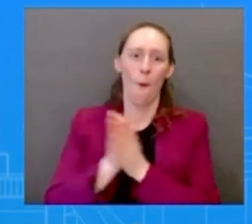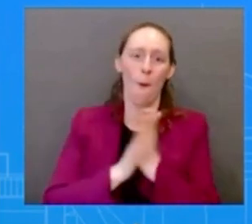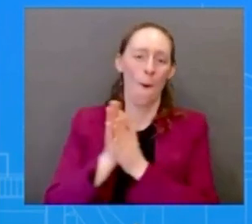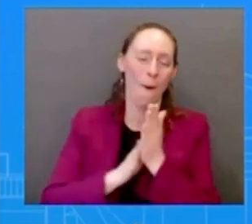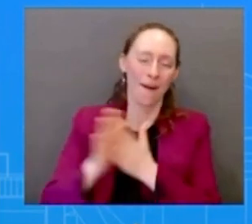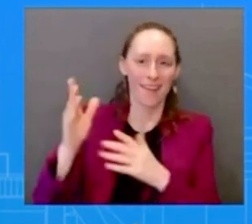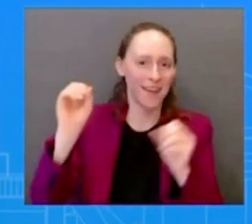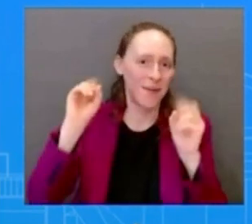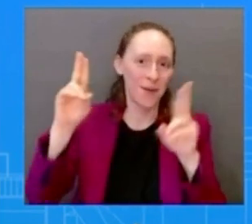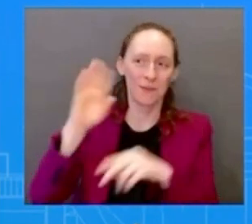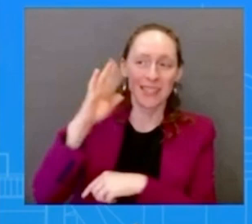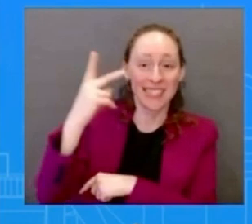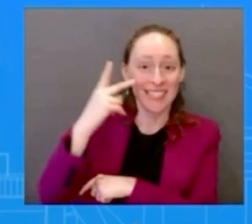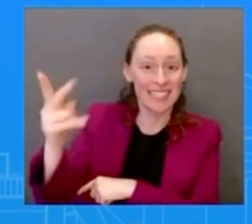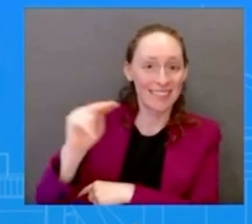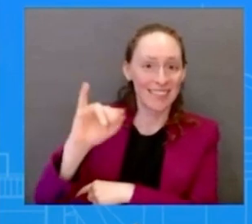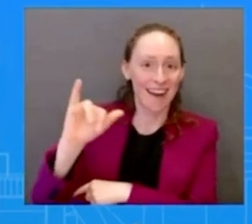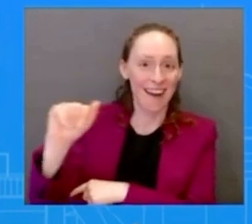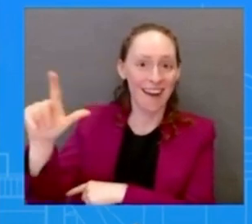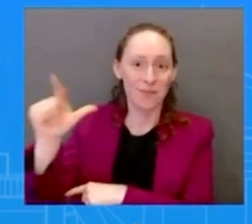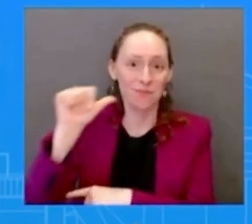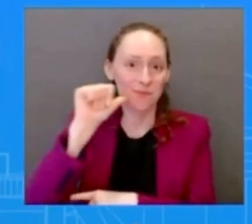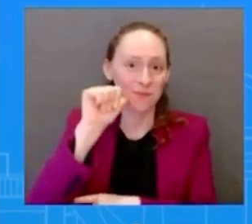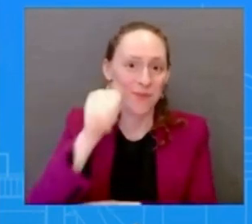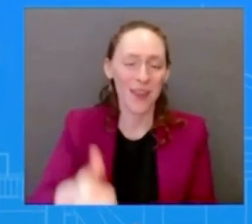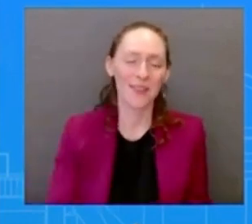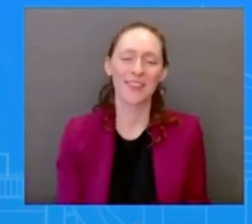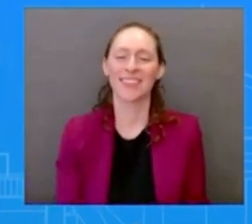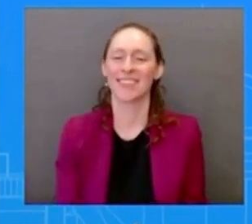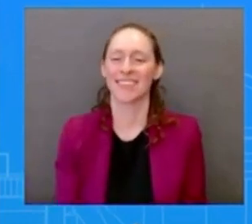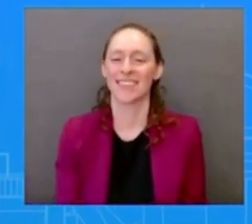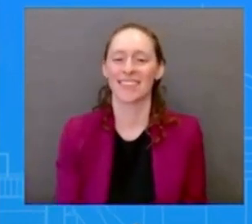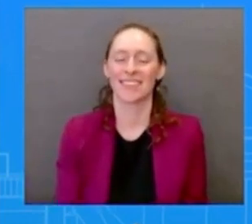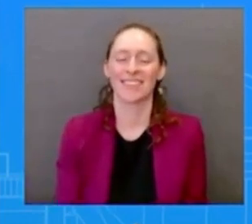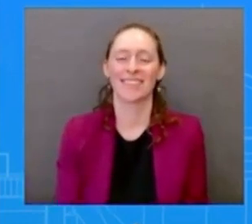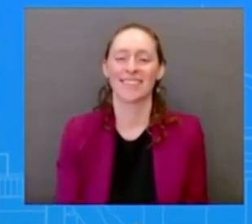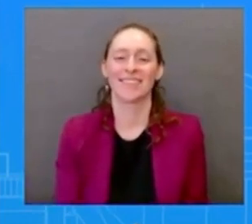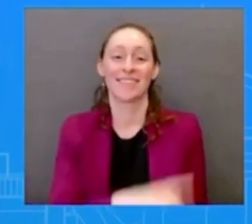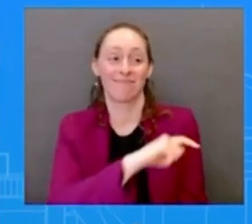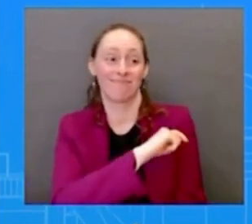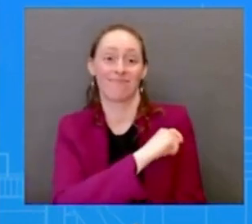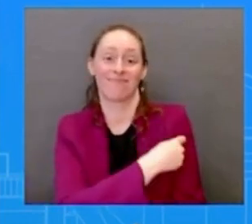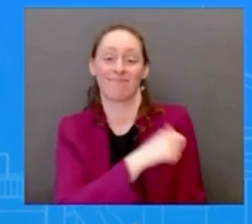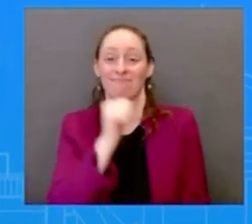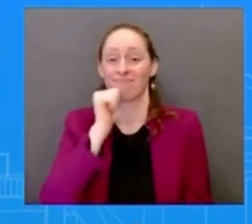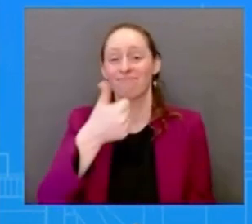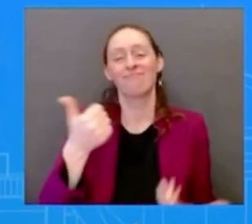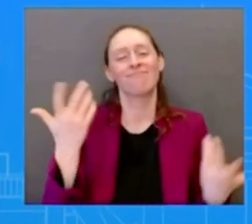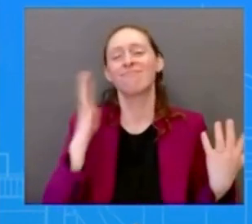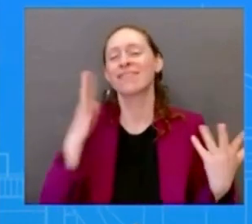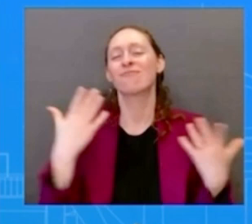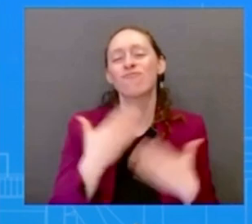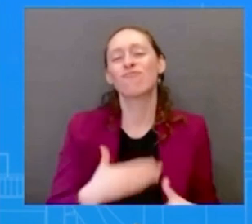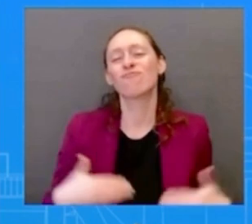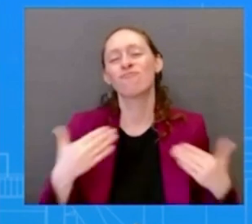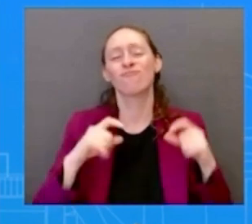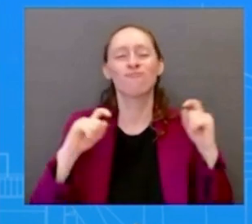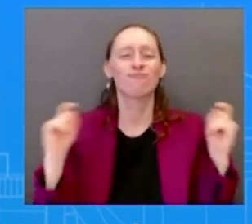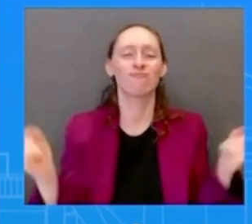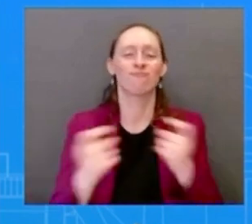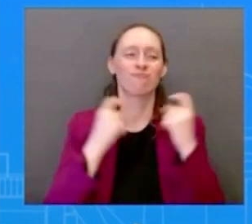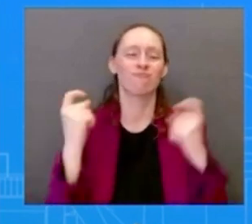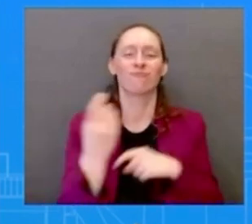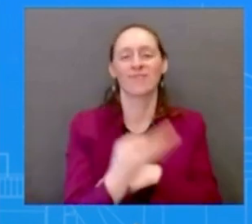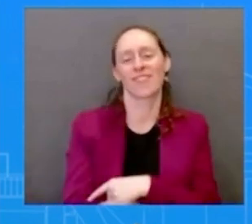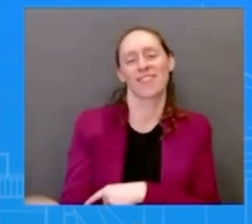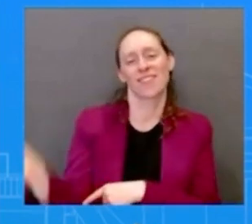anyway St. Patrick's Day we're all excited to be celebrating that tomorrow here at the Biden White House and so I'm sure you guys